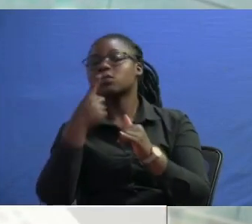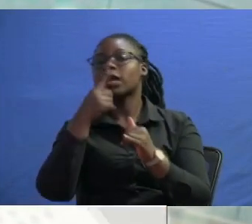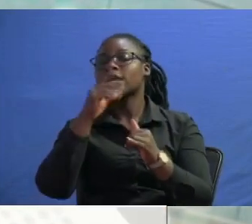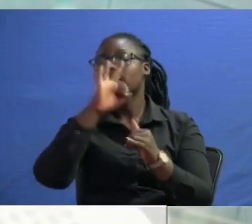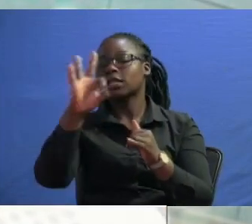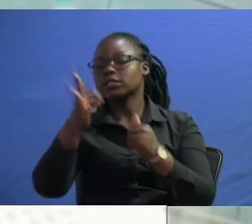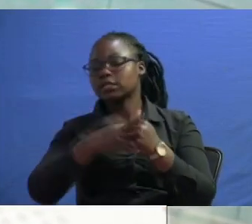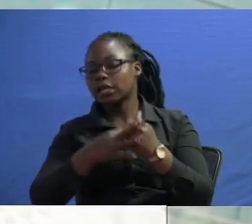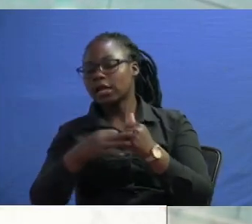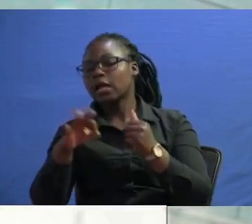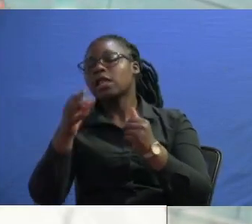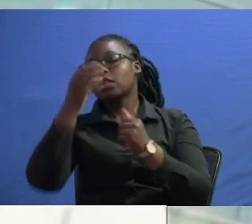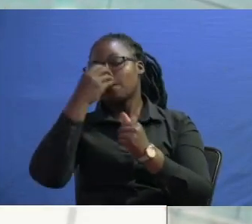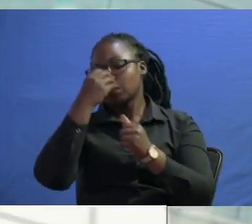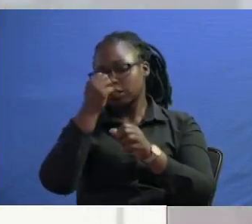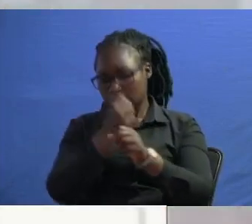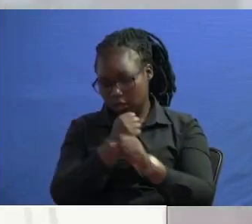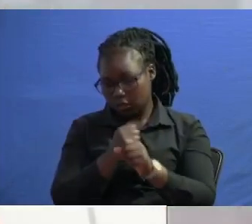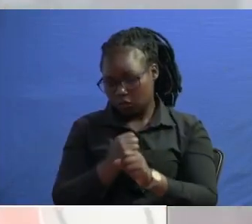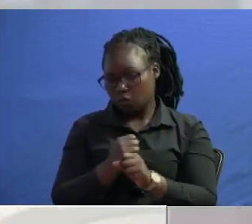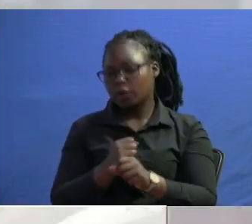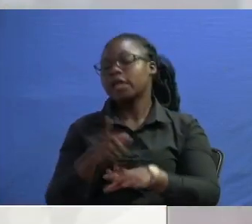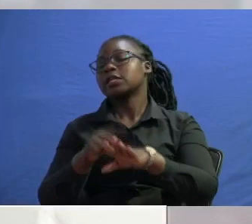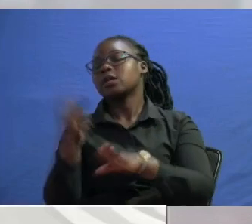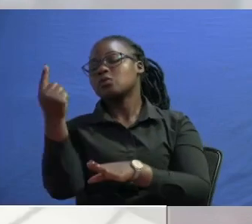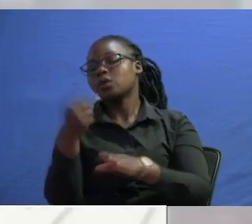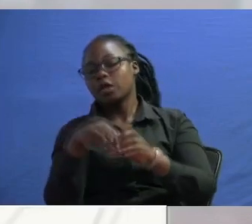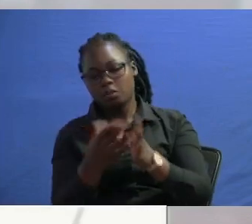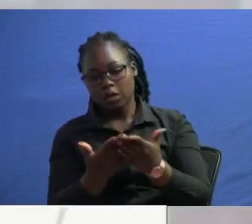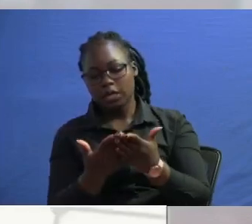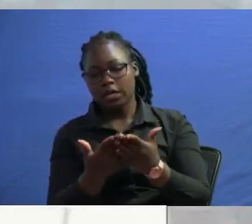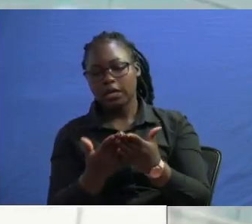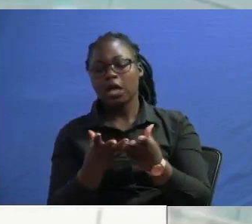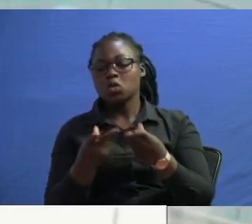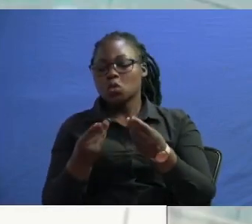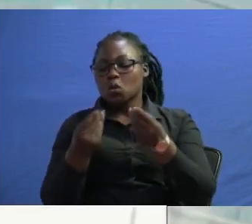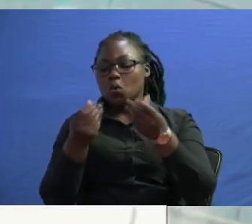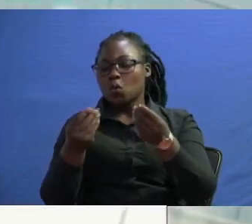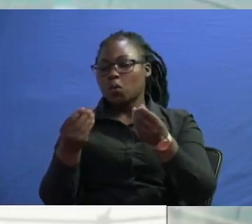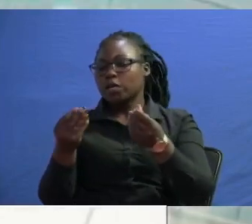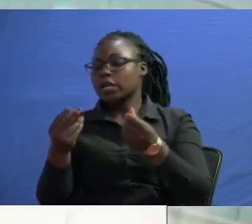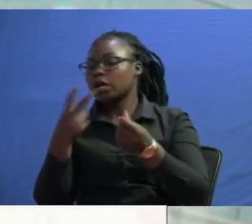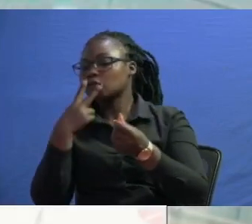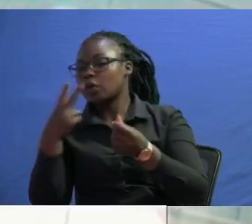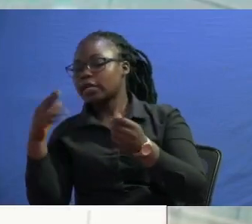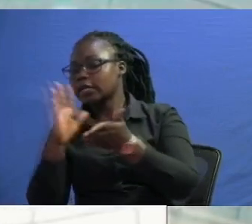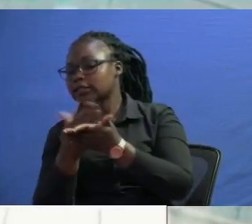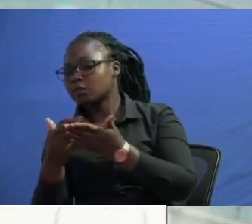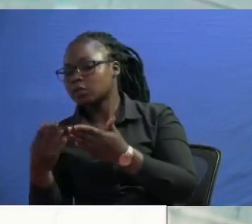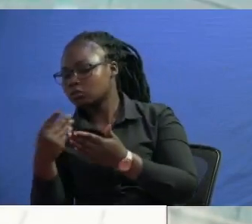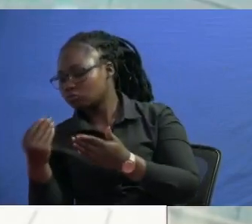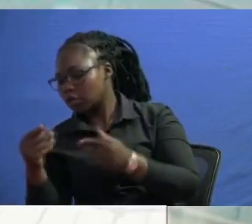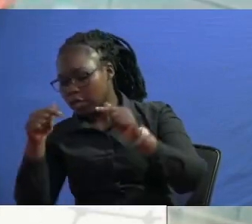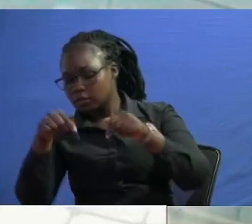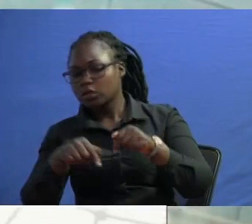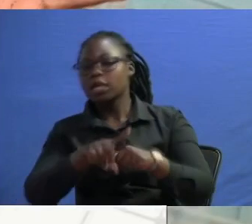work uh when we came in when the cost of hunger was 100 and something 200 and something shillings today hunger is